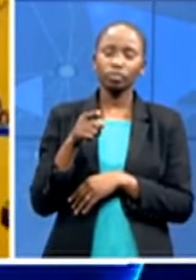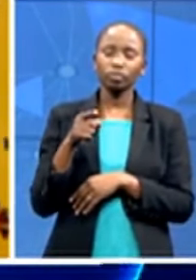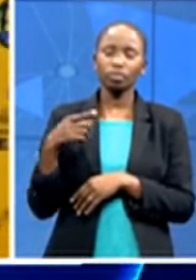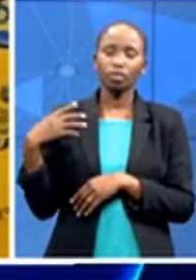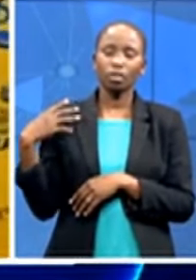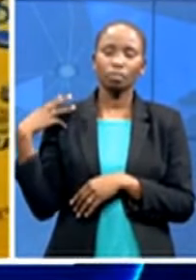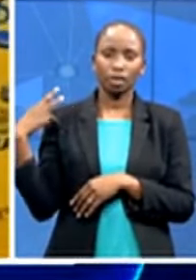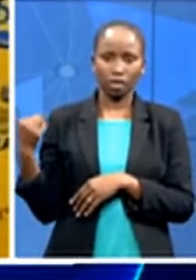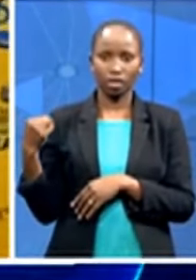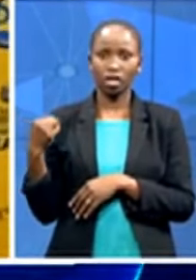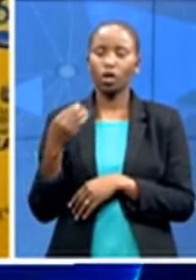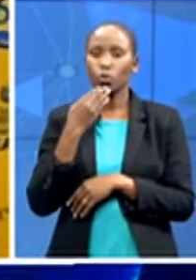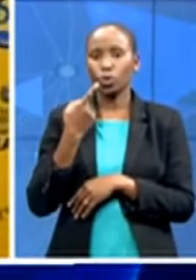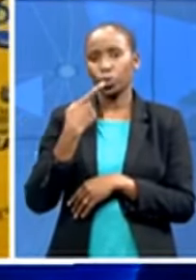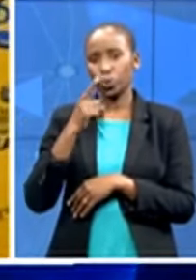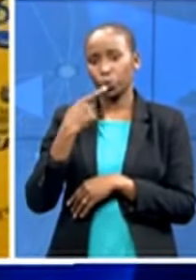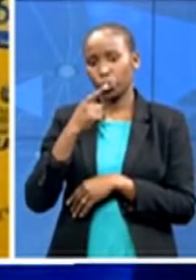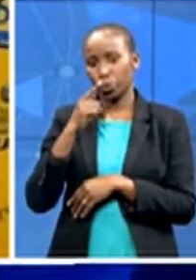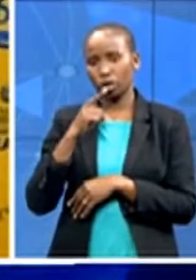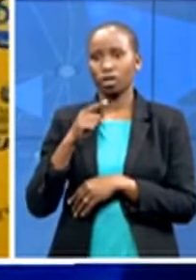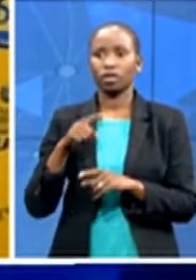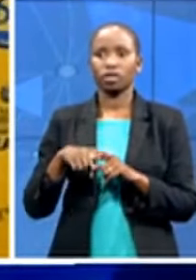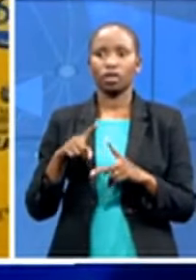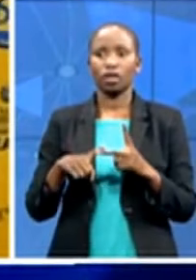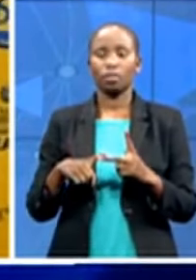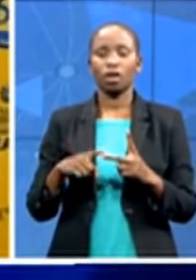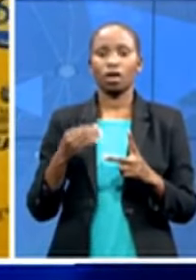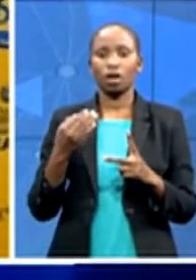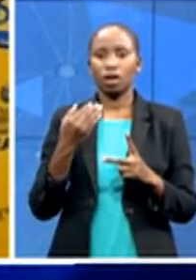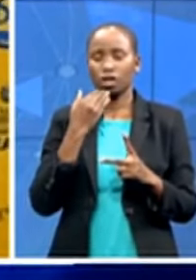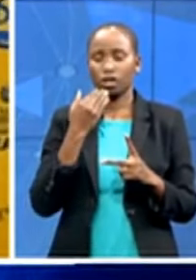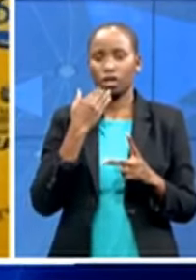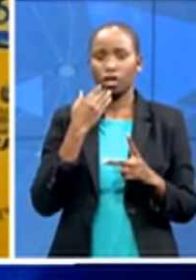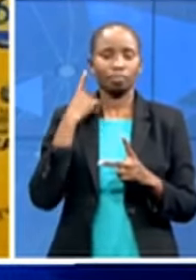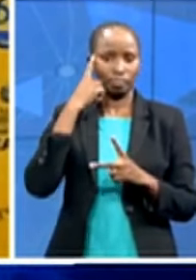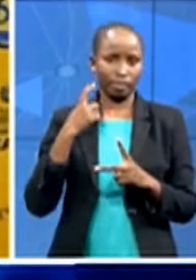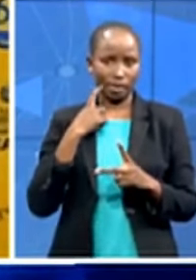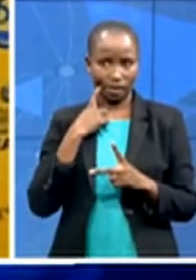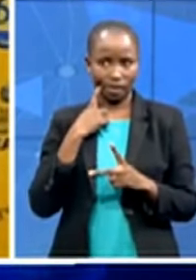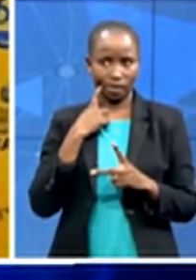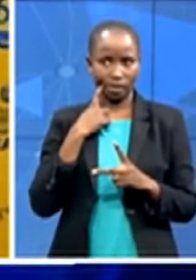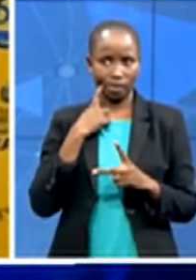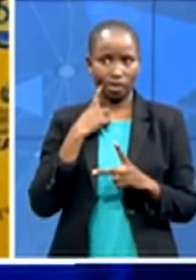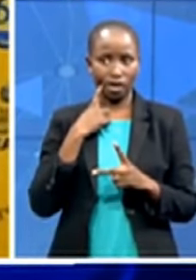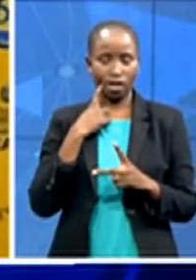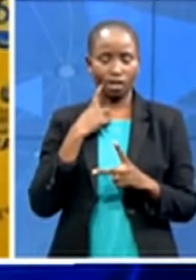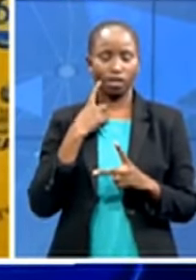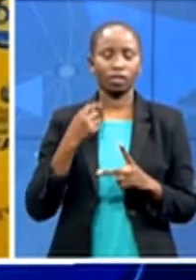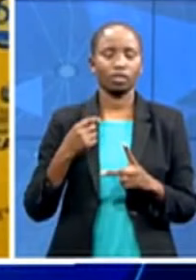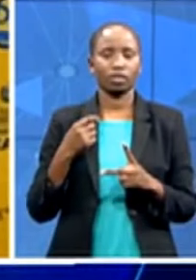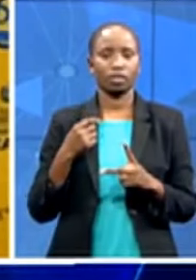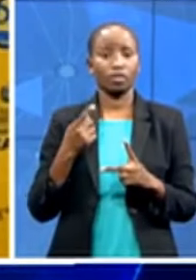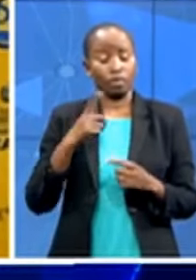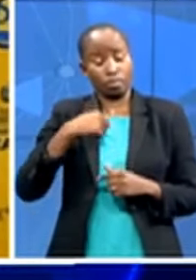former minister dr mkis so for me these are my leaders who i've always looked up to that have